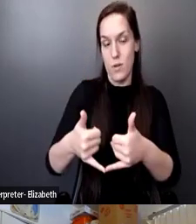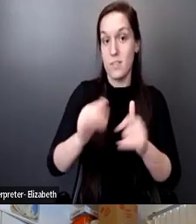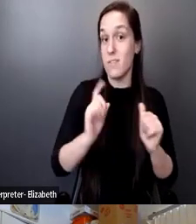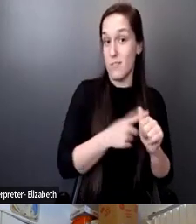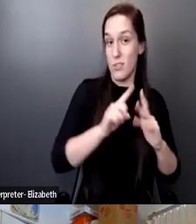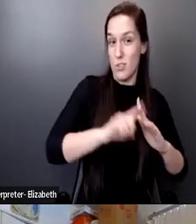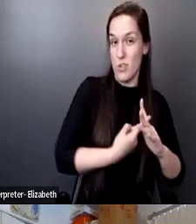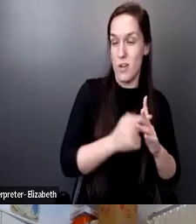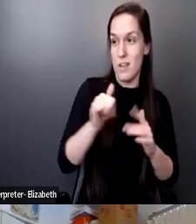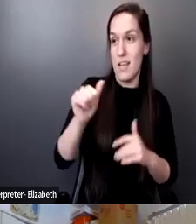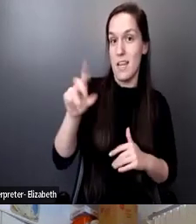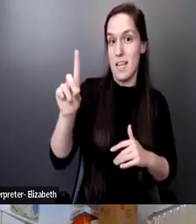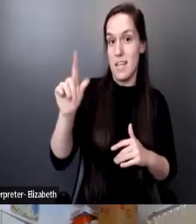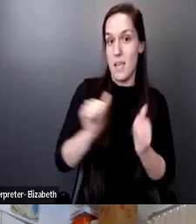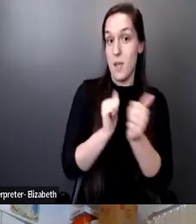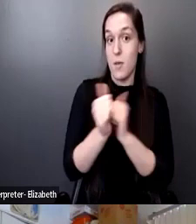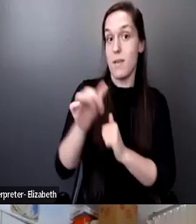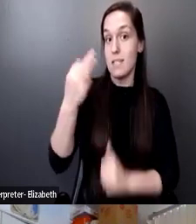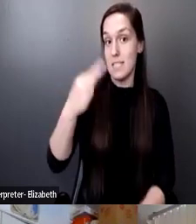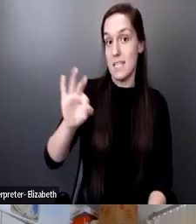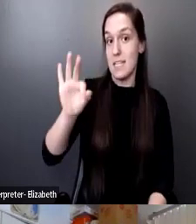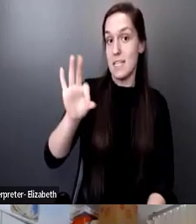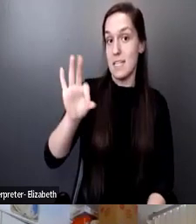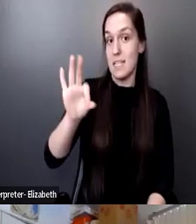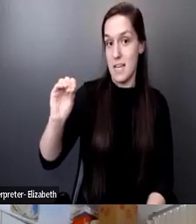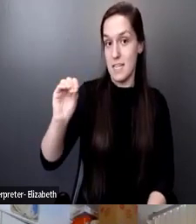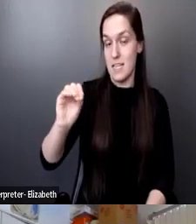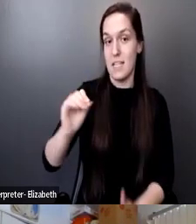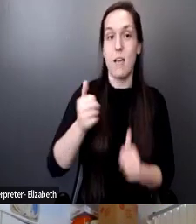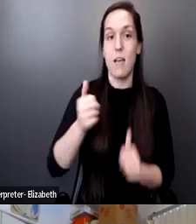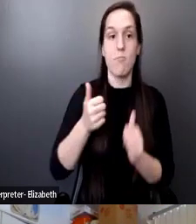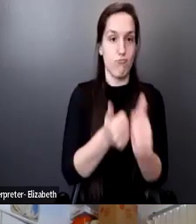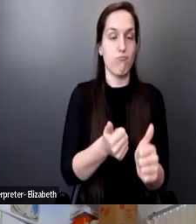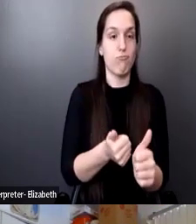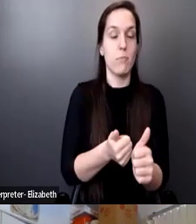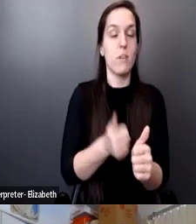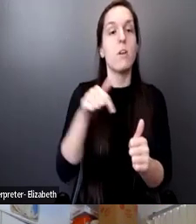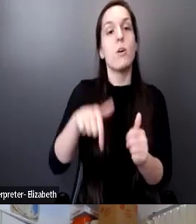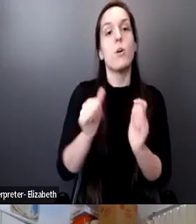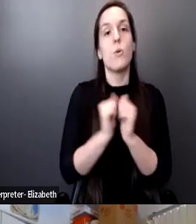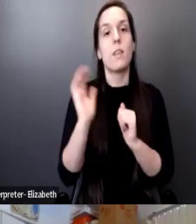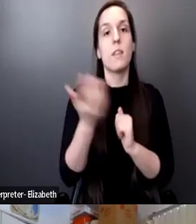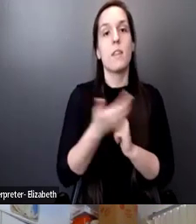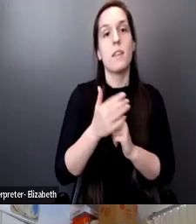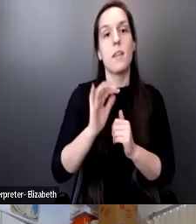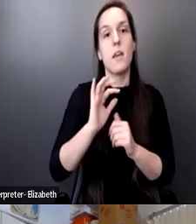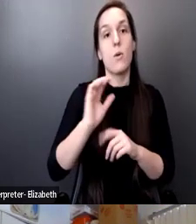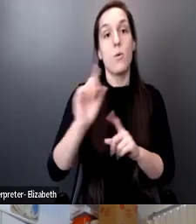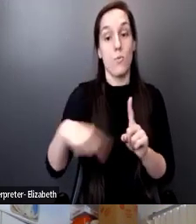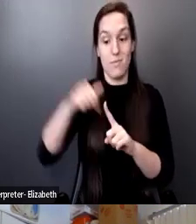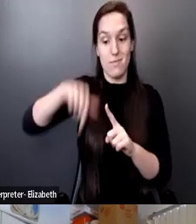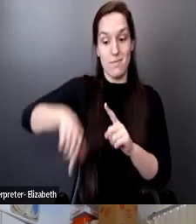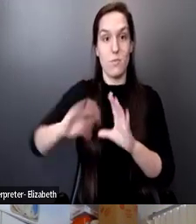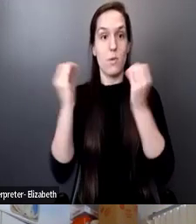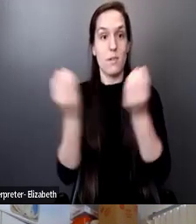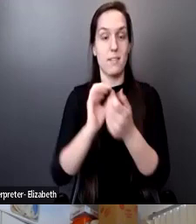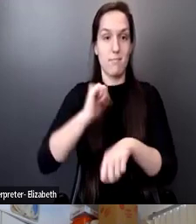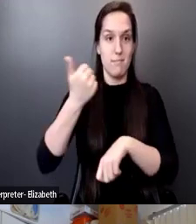was passed in 1990 and coincided with the founding of our organization.